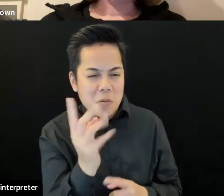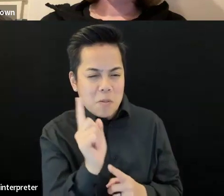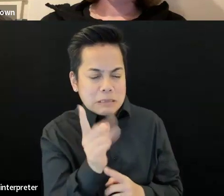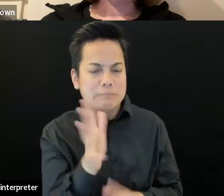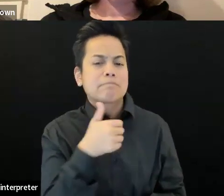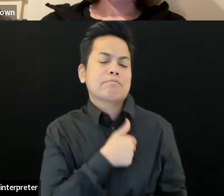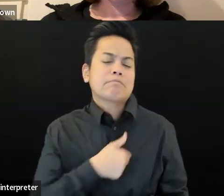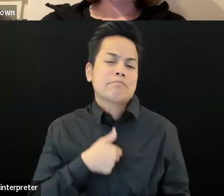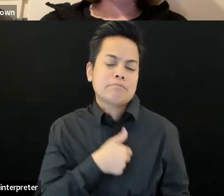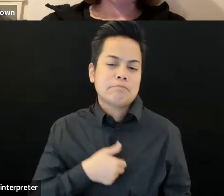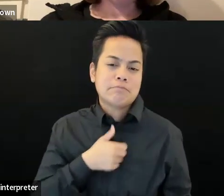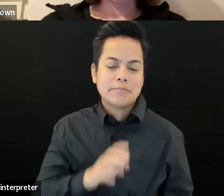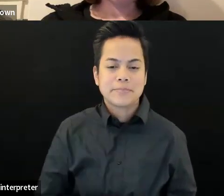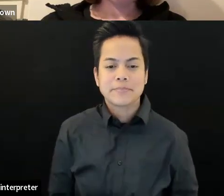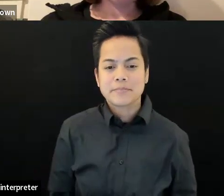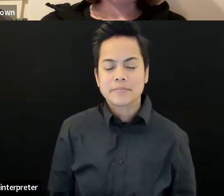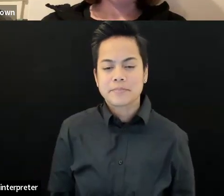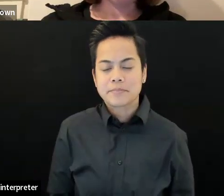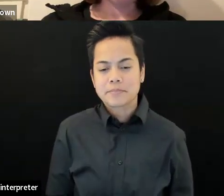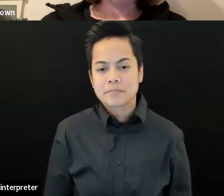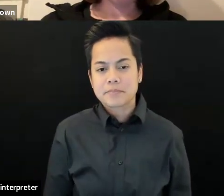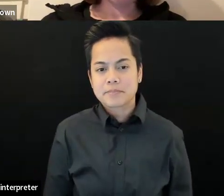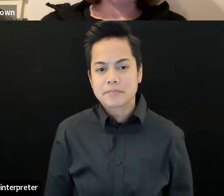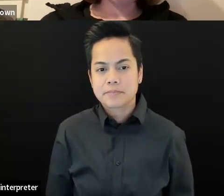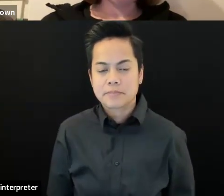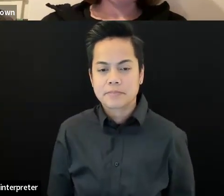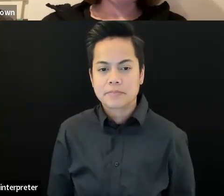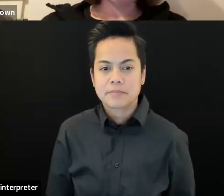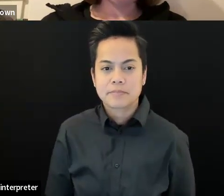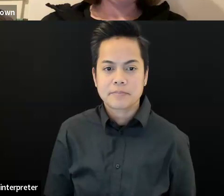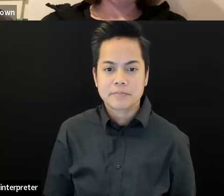I'm looking at the alphabetical order. One sec.